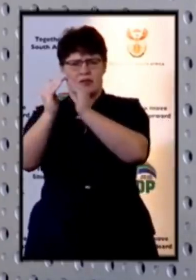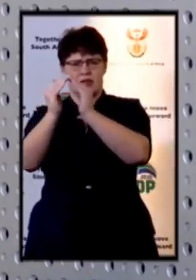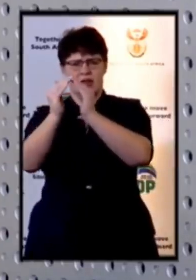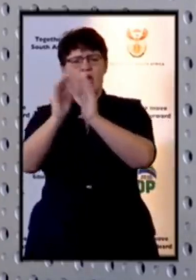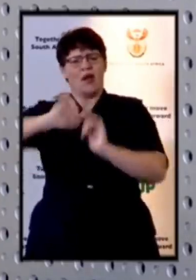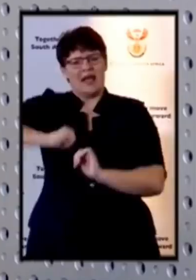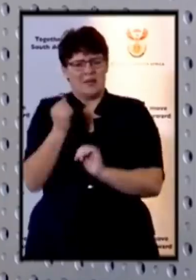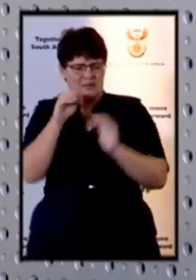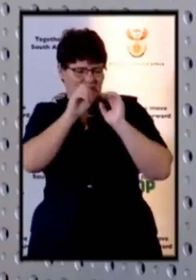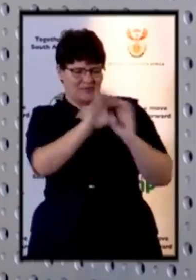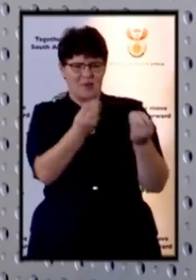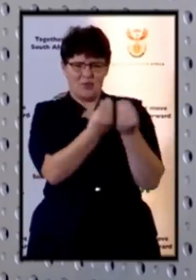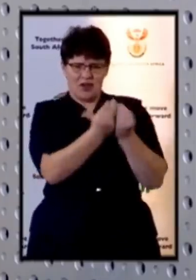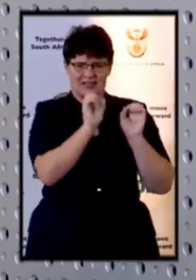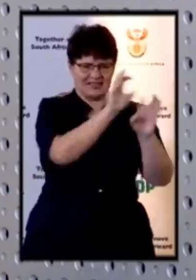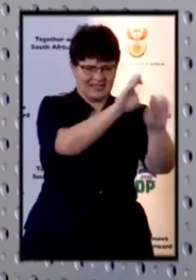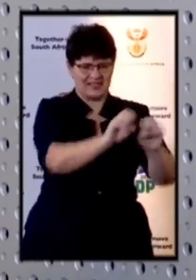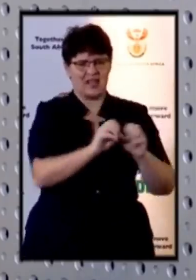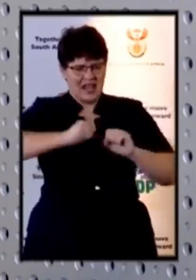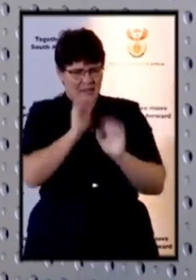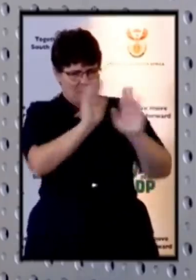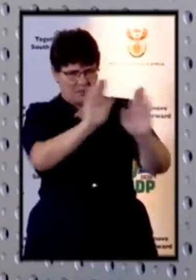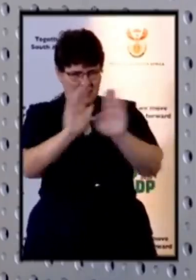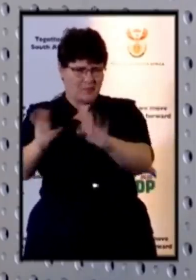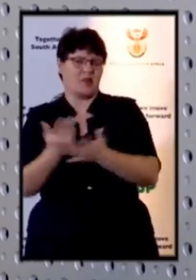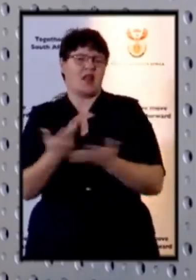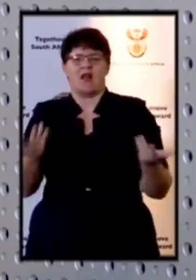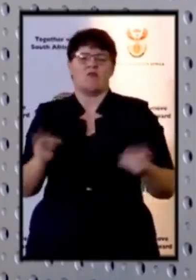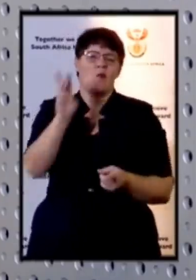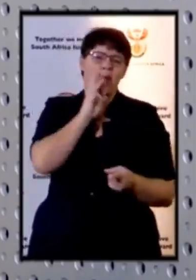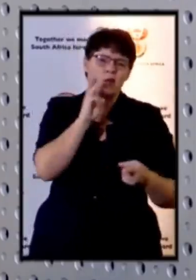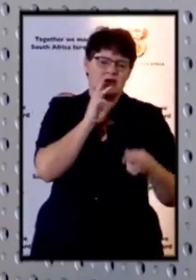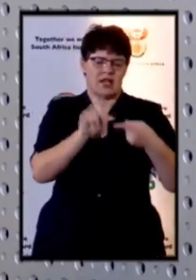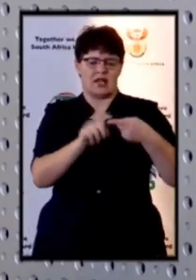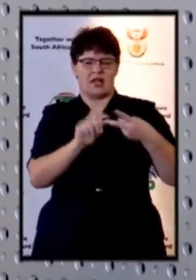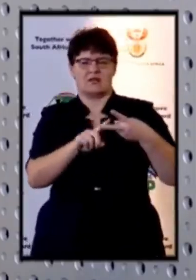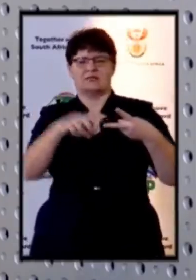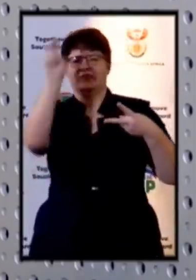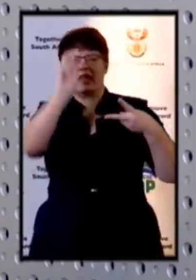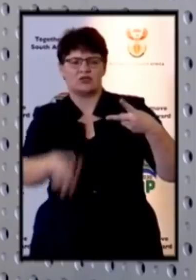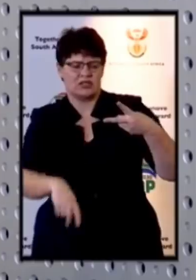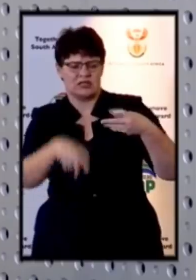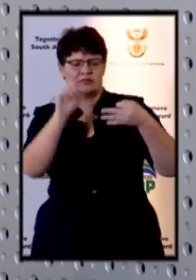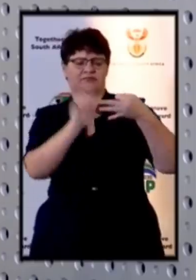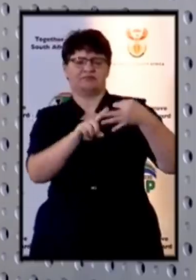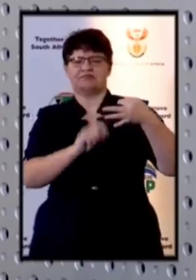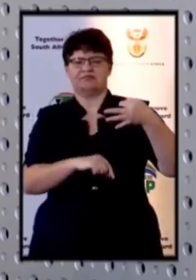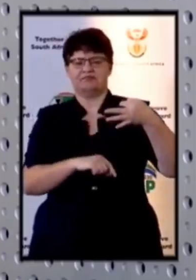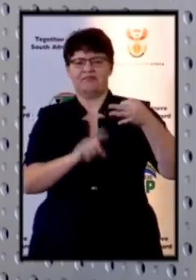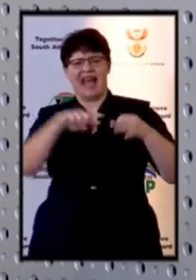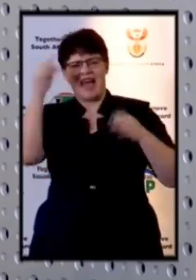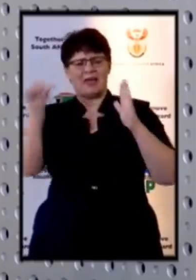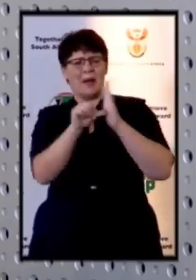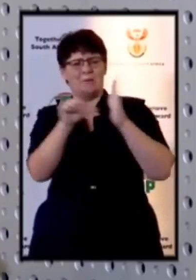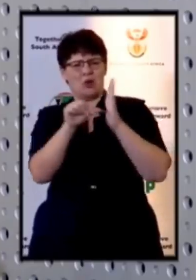components for essential services whether it's water whether it's electricity whether it's either essential